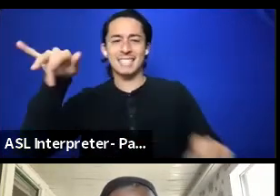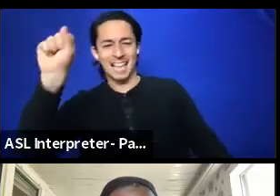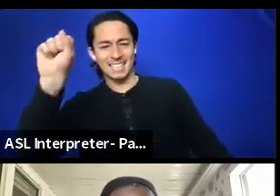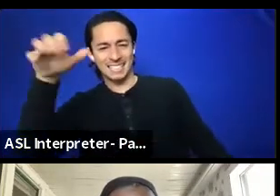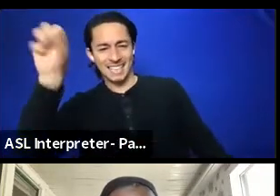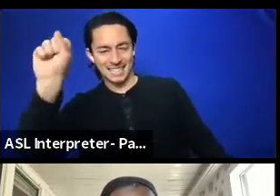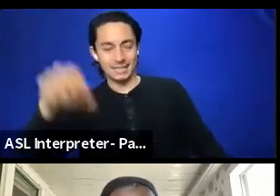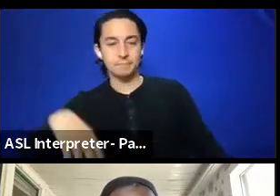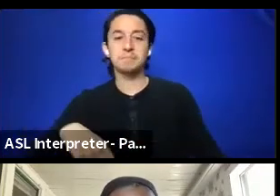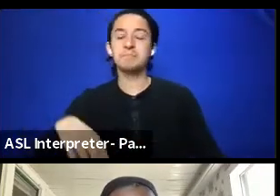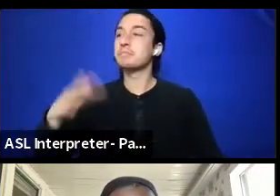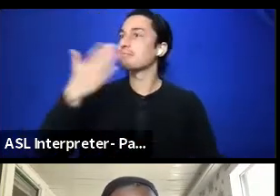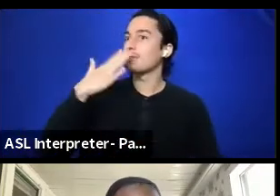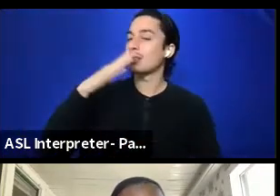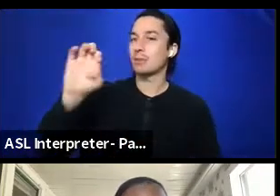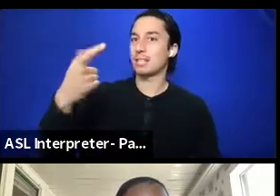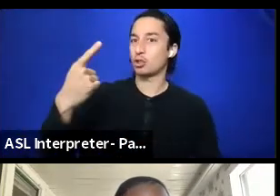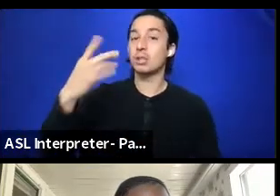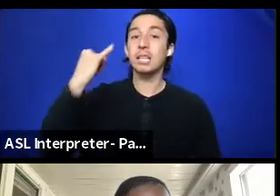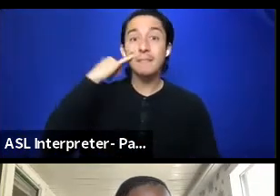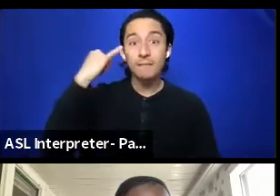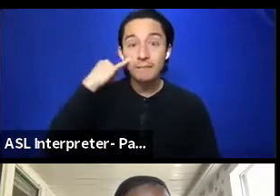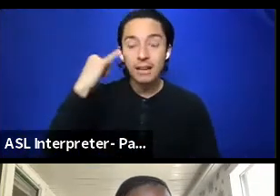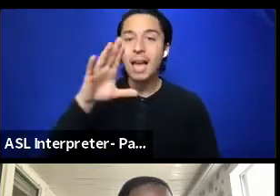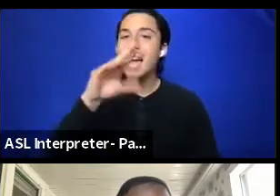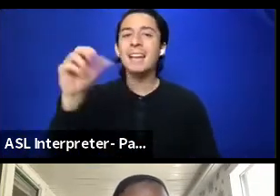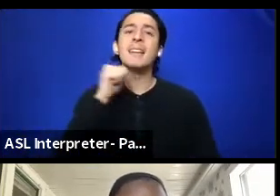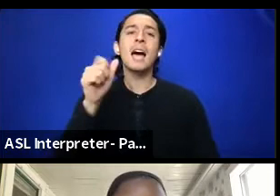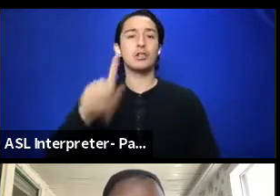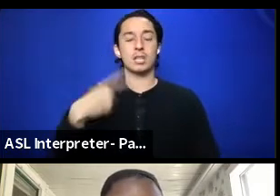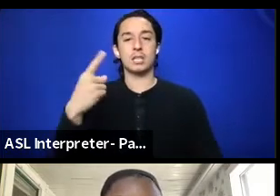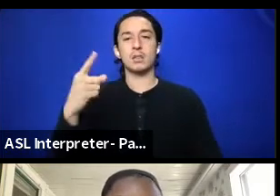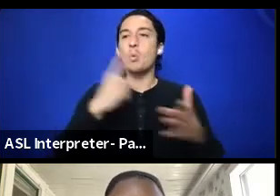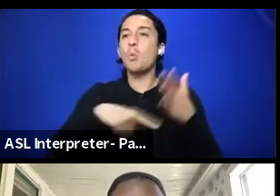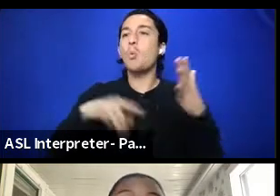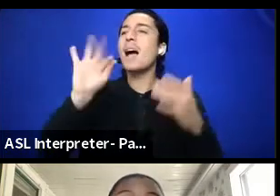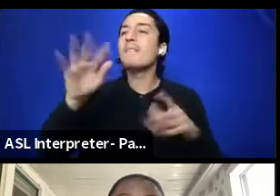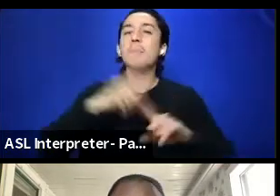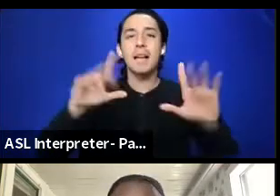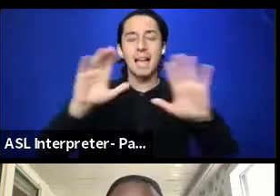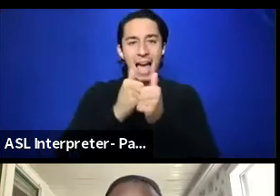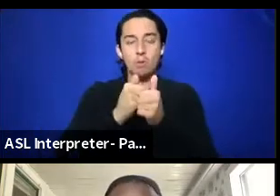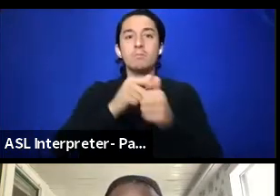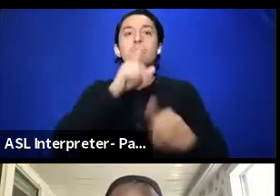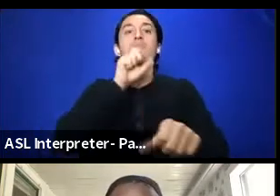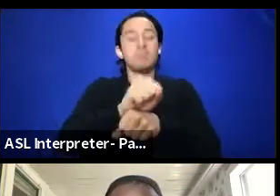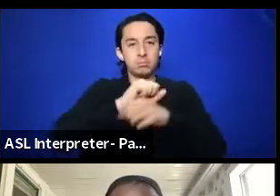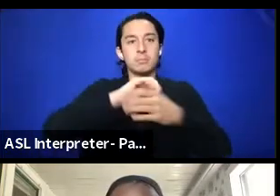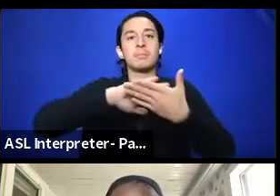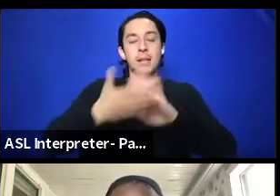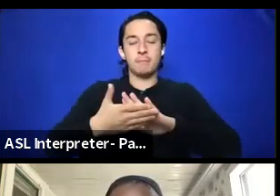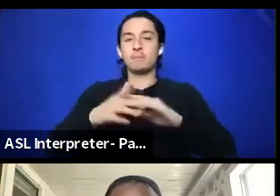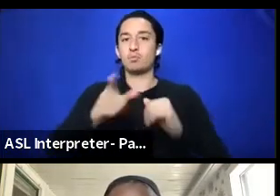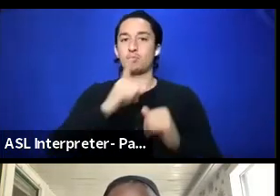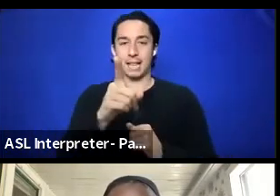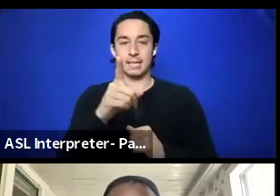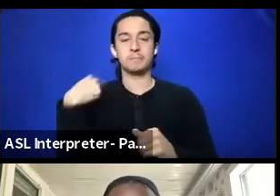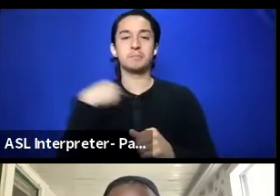thank you for that EG. What if, and not just what if, but how do we make that a reality? We're going to end with our video.